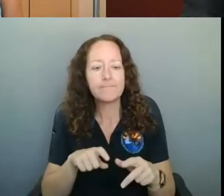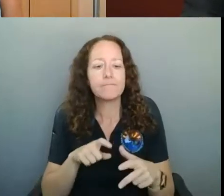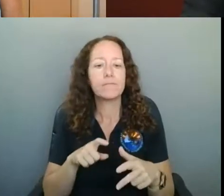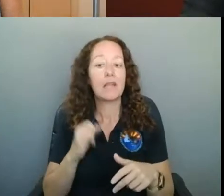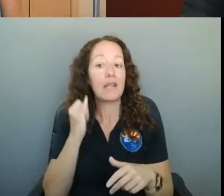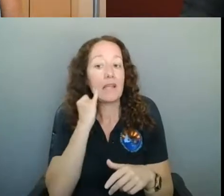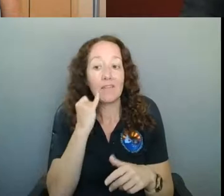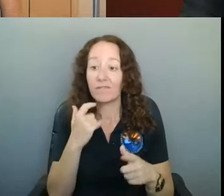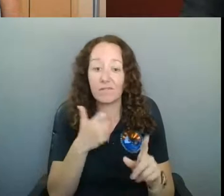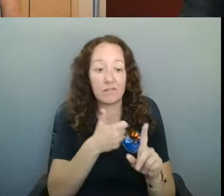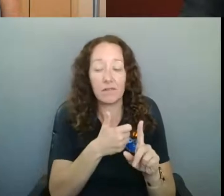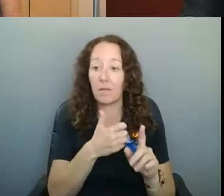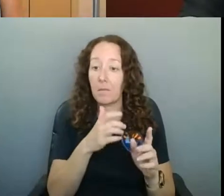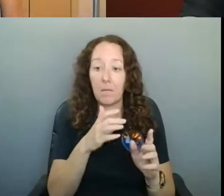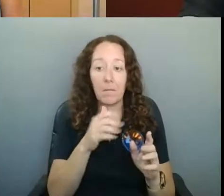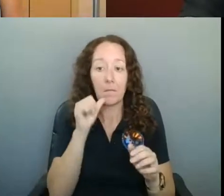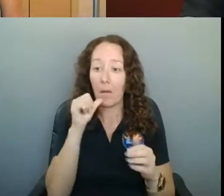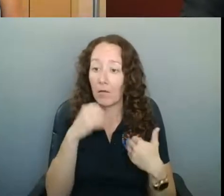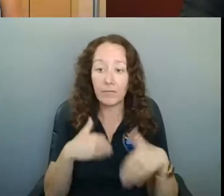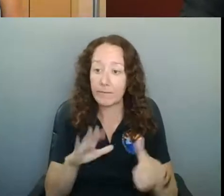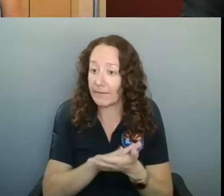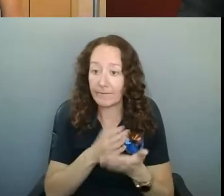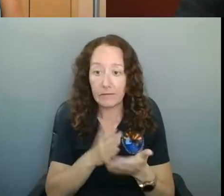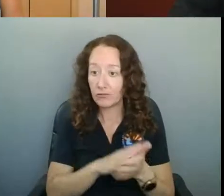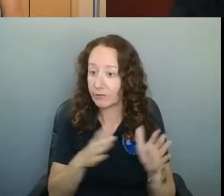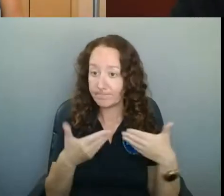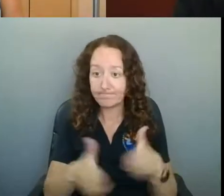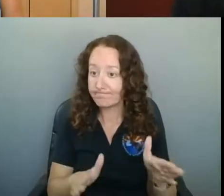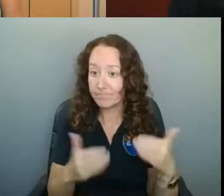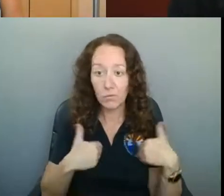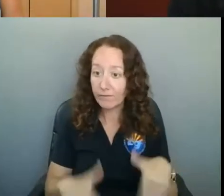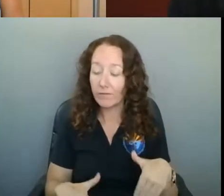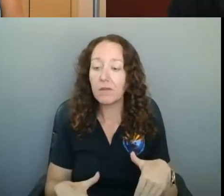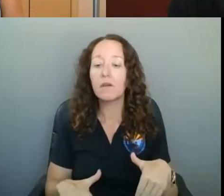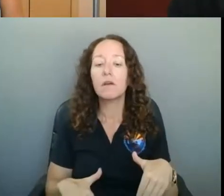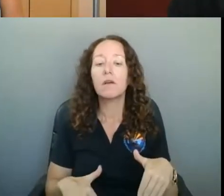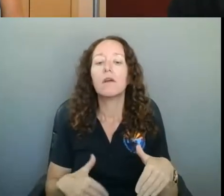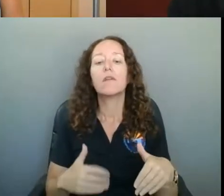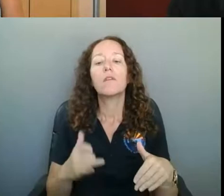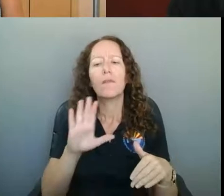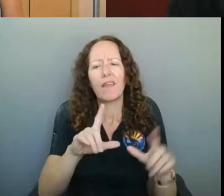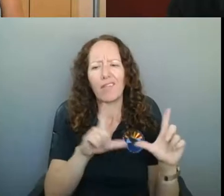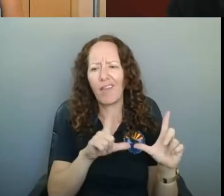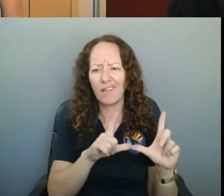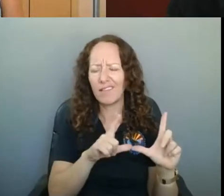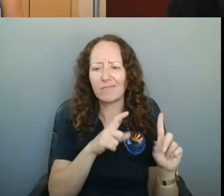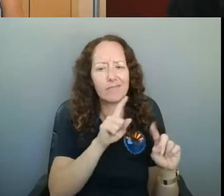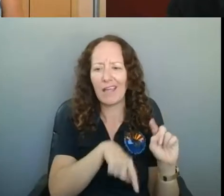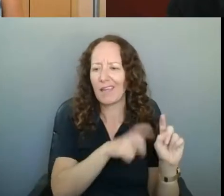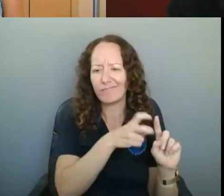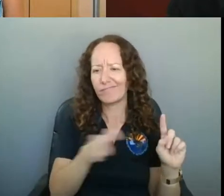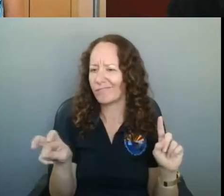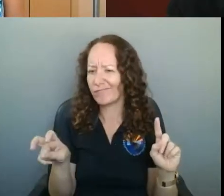on-site kitchens, so are unable to convert their license to a food type license from a drinking license,